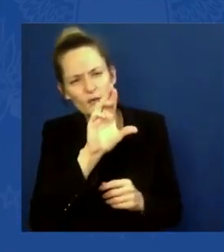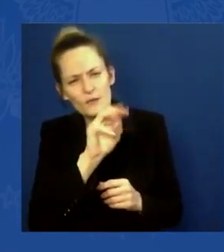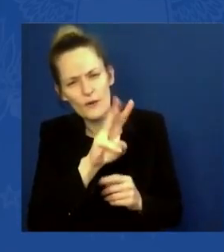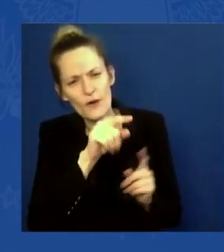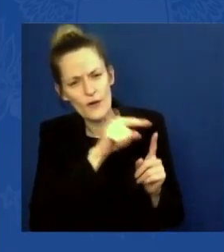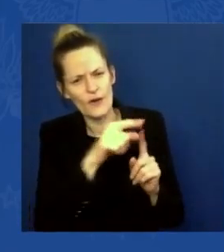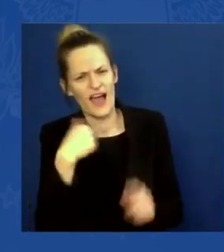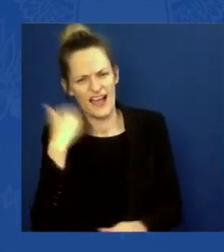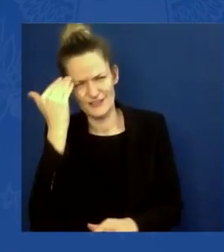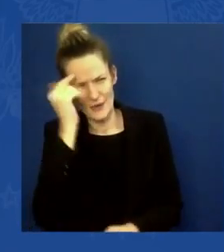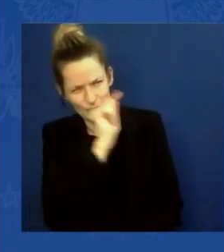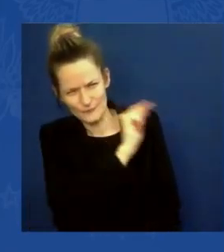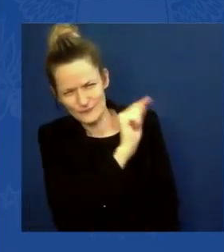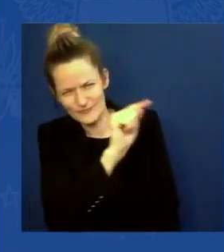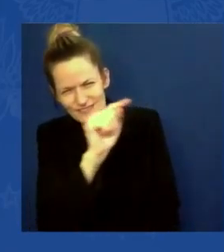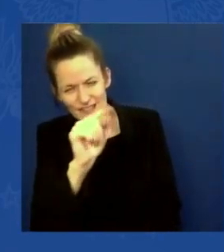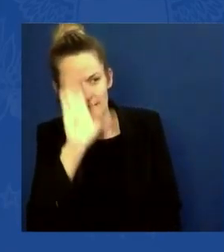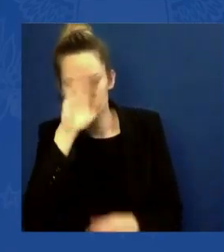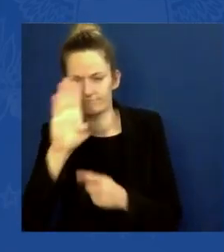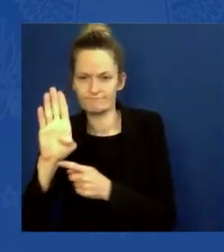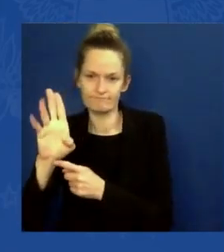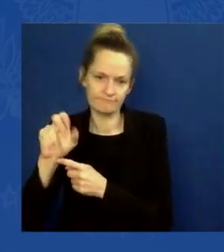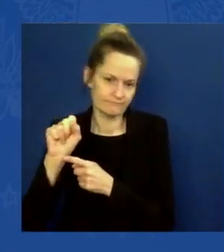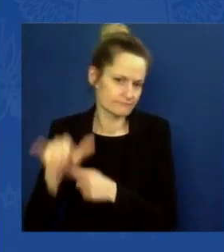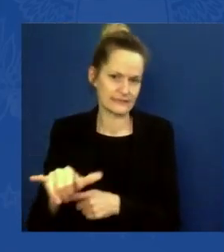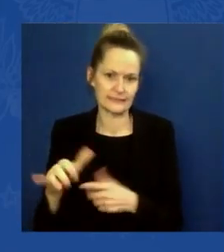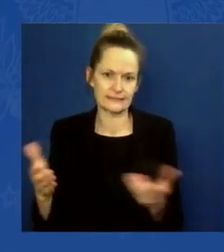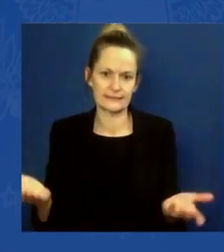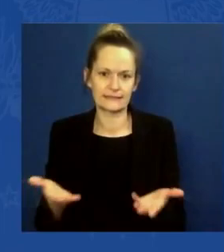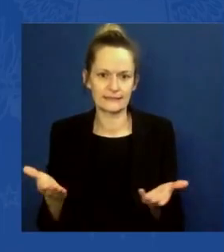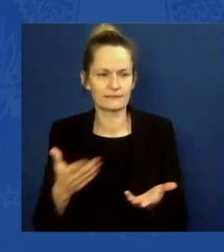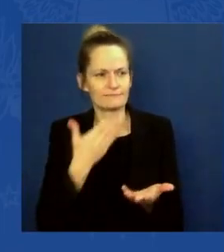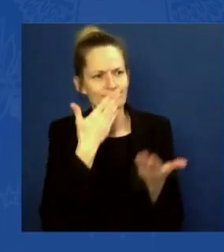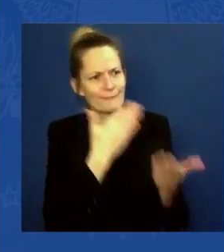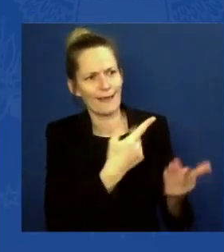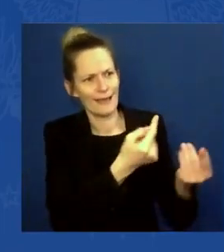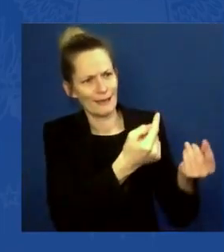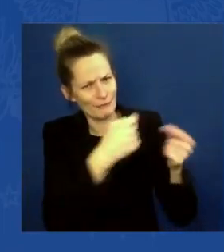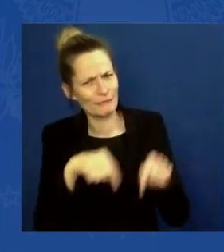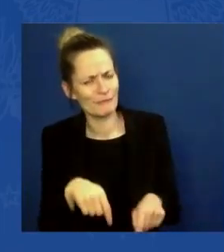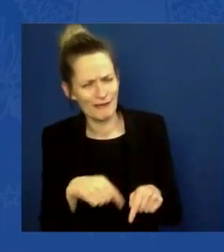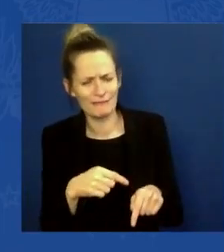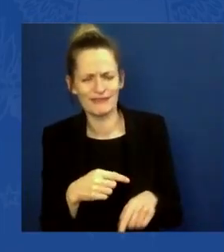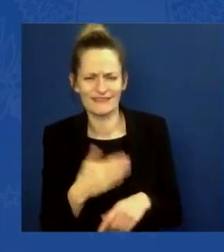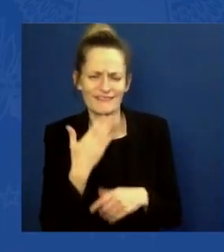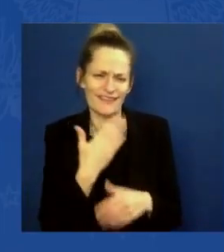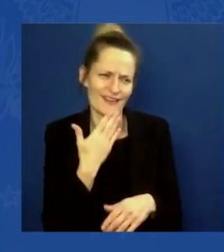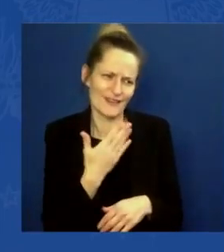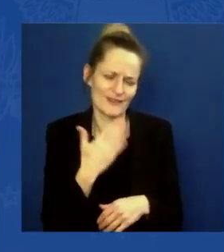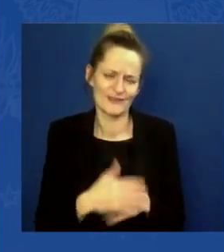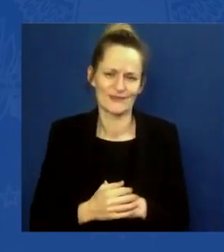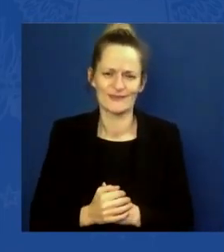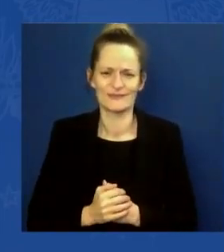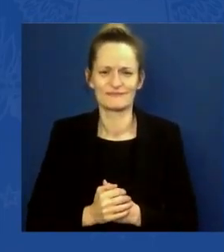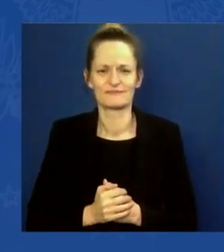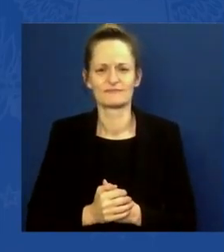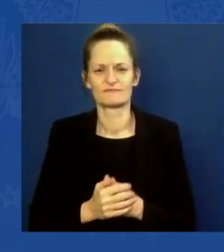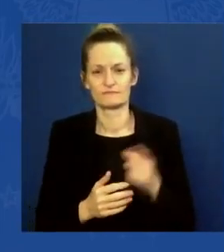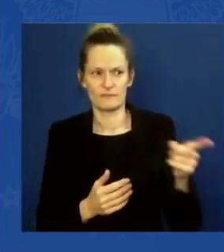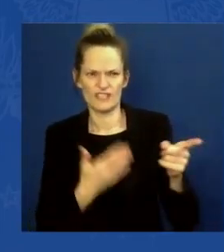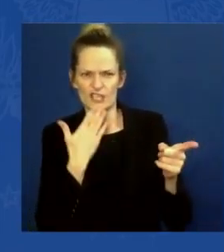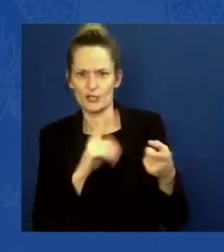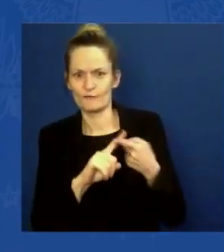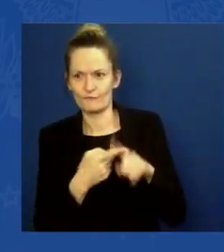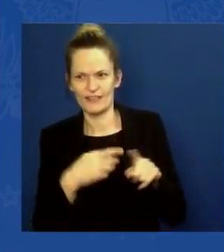and three good friends who wanted to be here in Washington today right now. And so, you know, there's a lot.